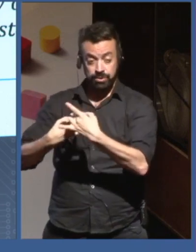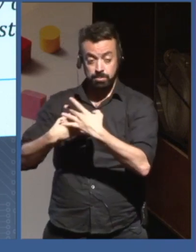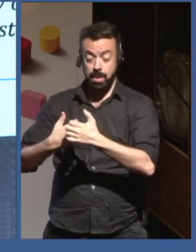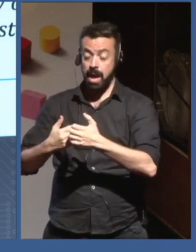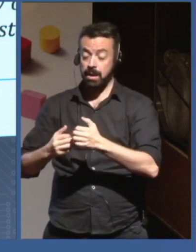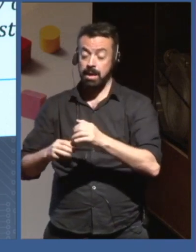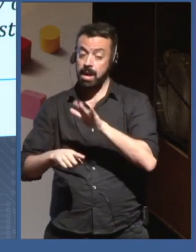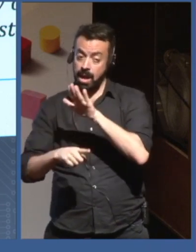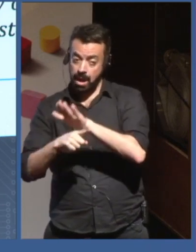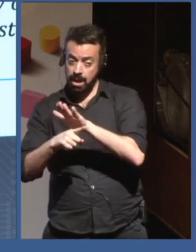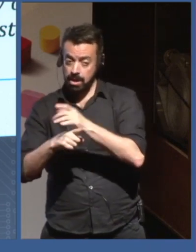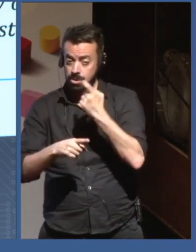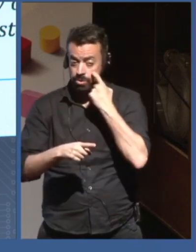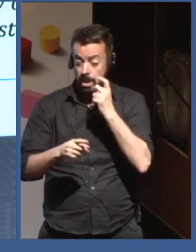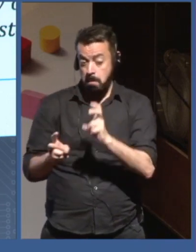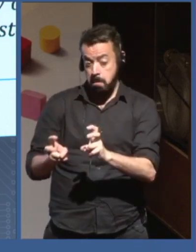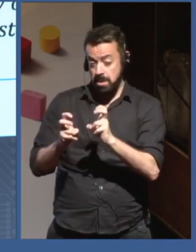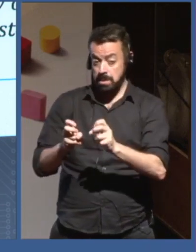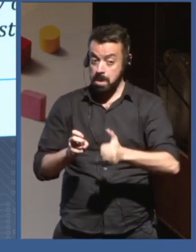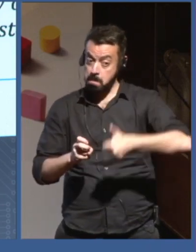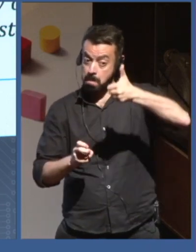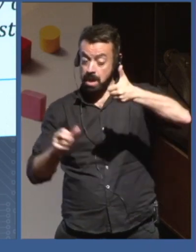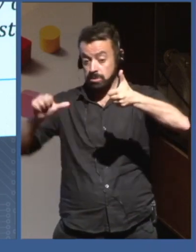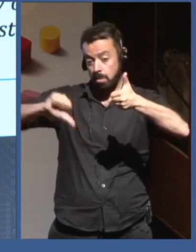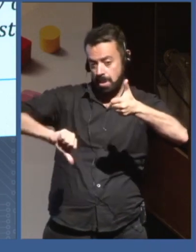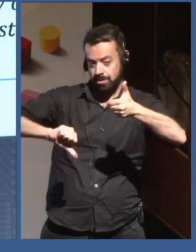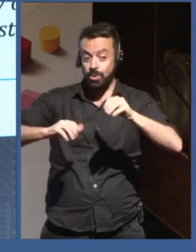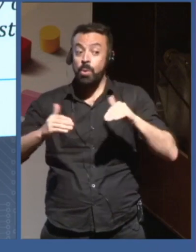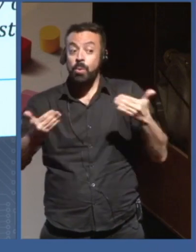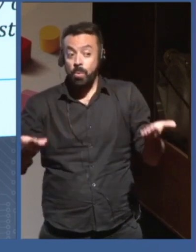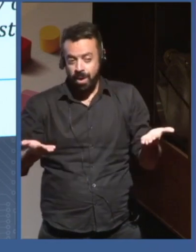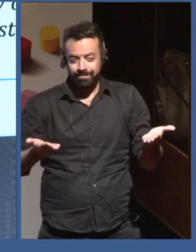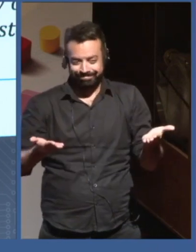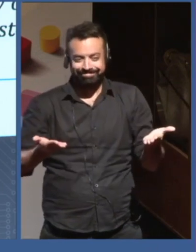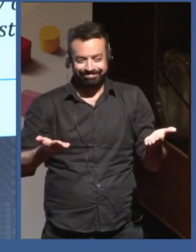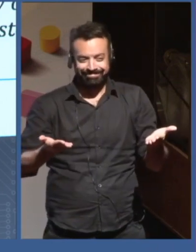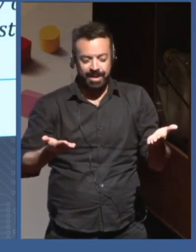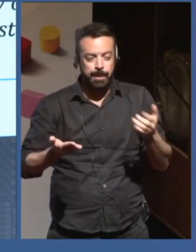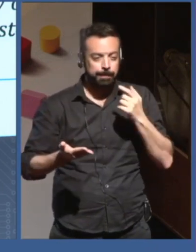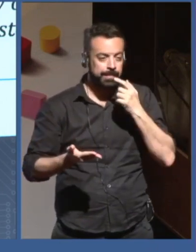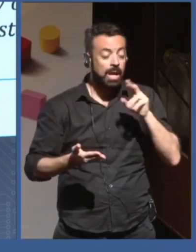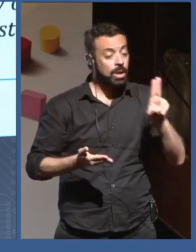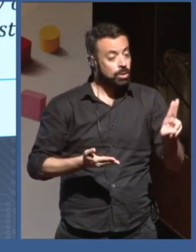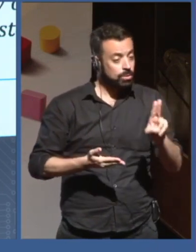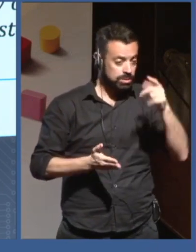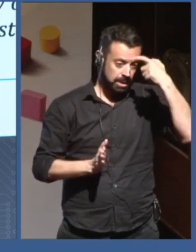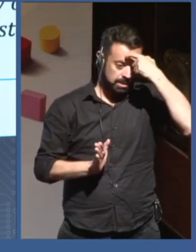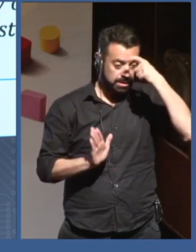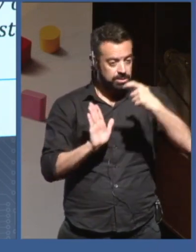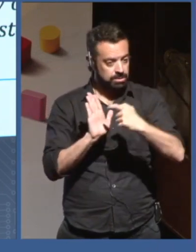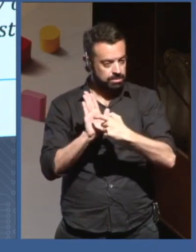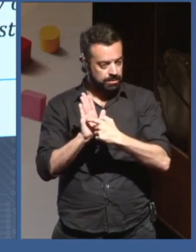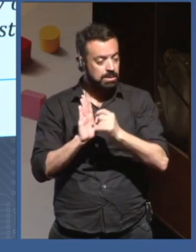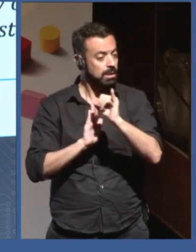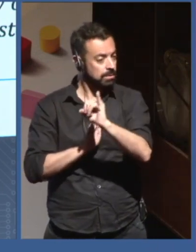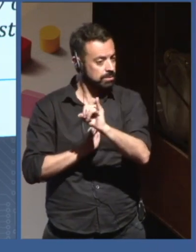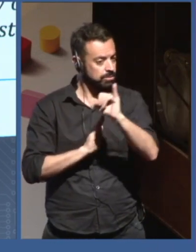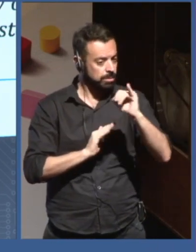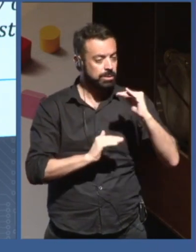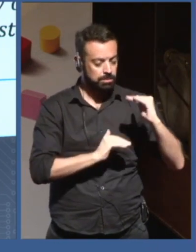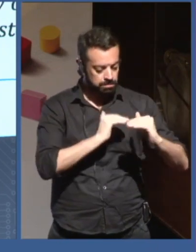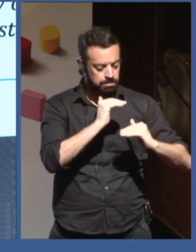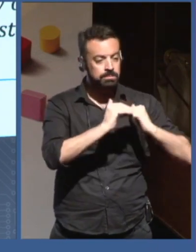at times, to also use AI as an instrument in the process. So, hopefully, this will become